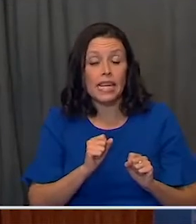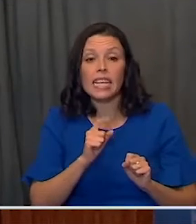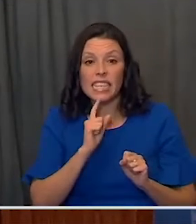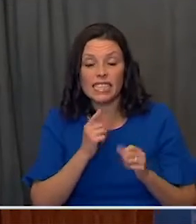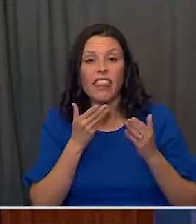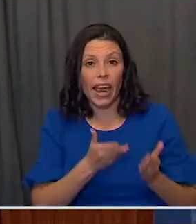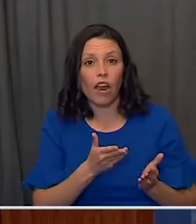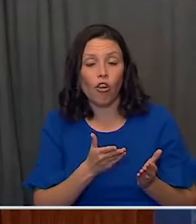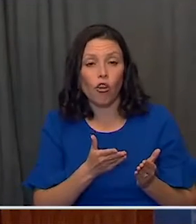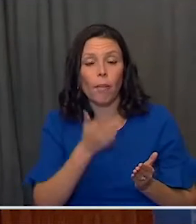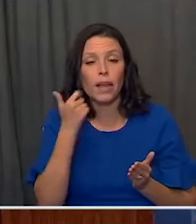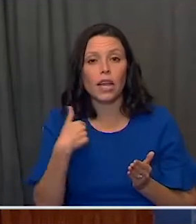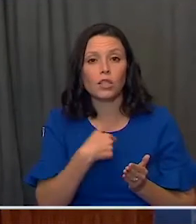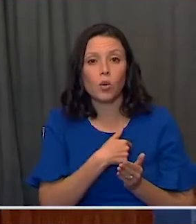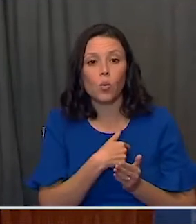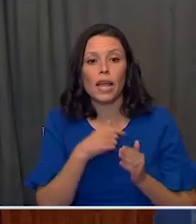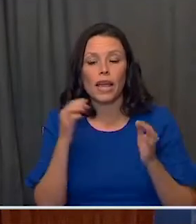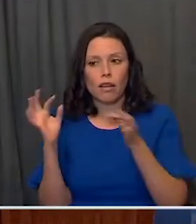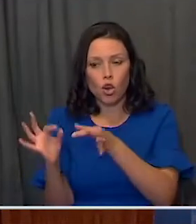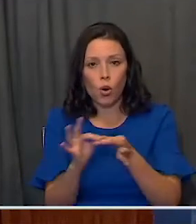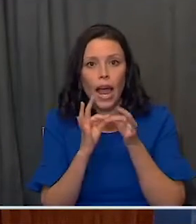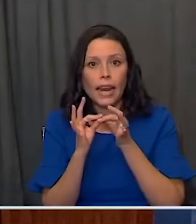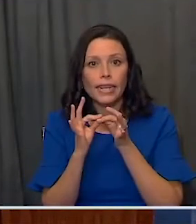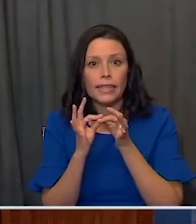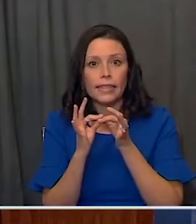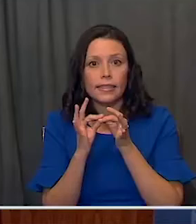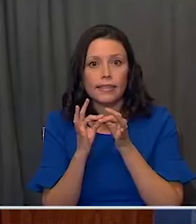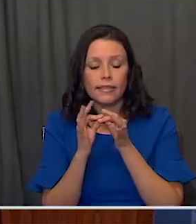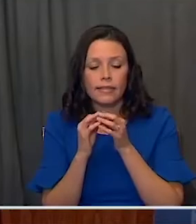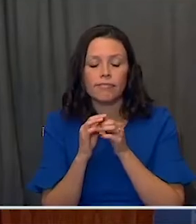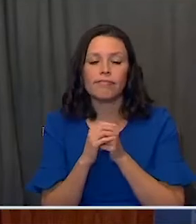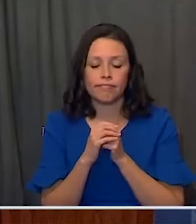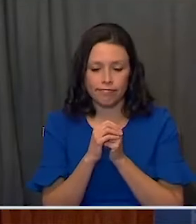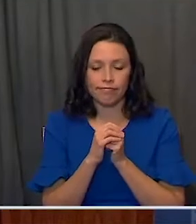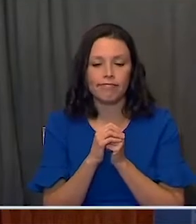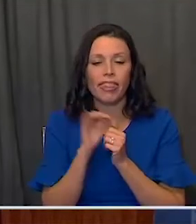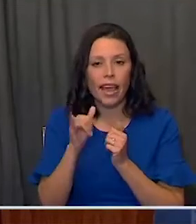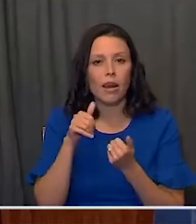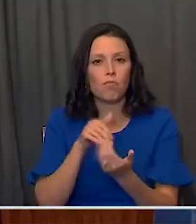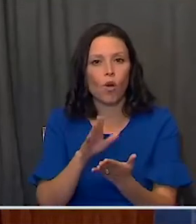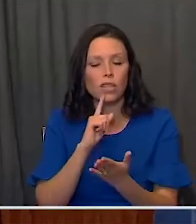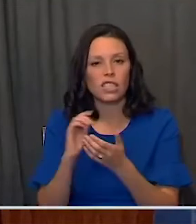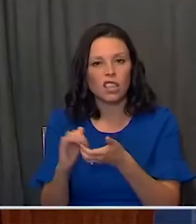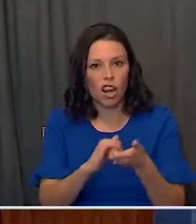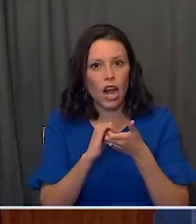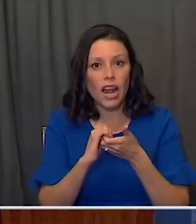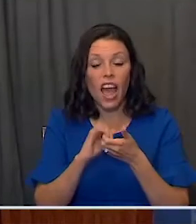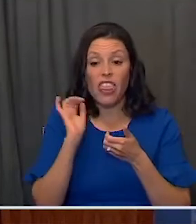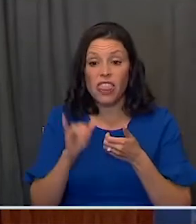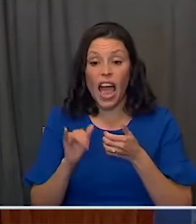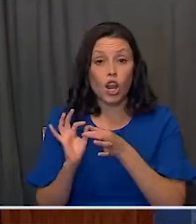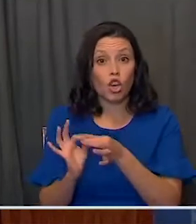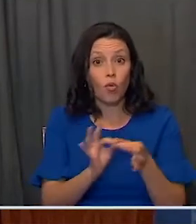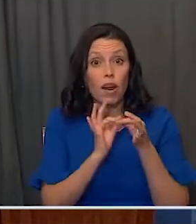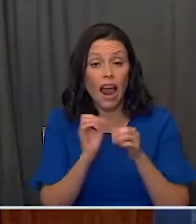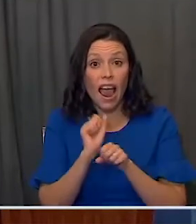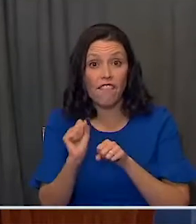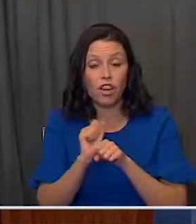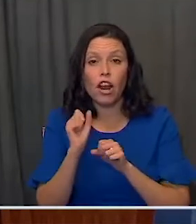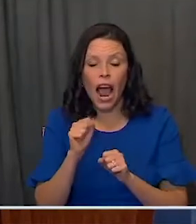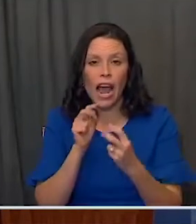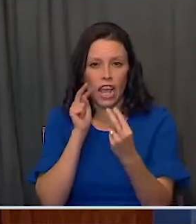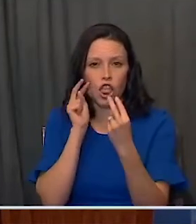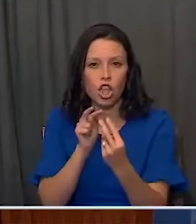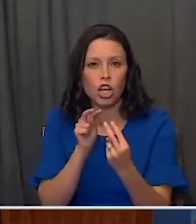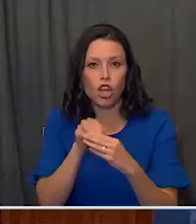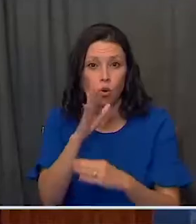exist because we came together in a whole of America approach. It is this effort that I can look you in